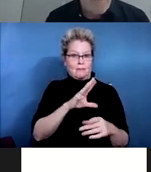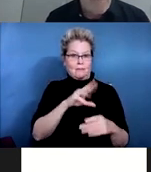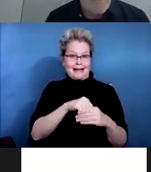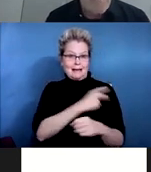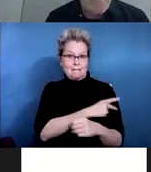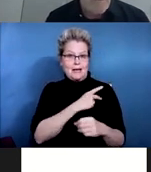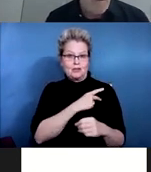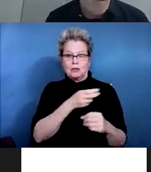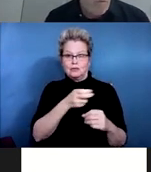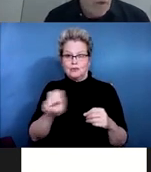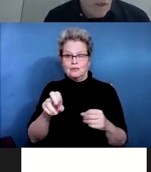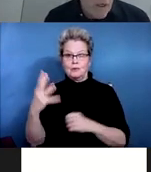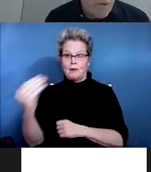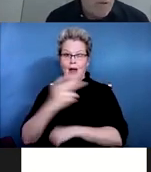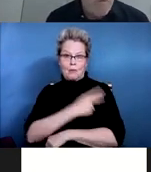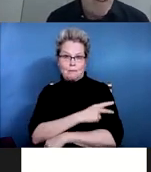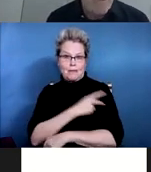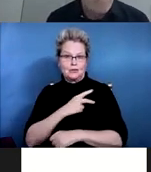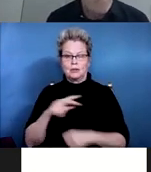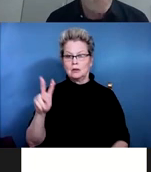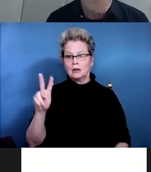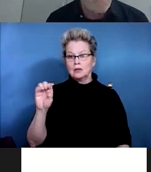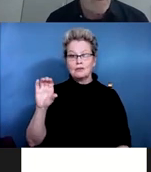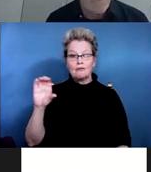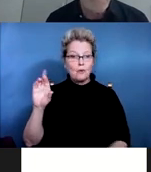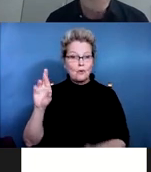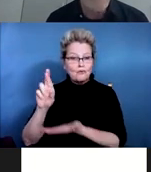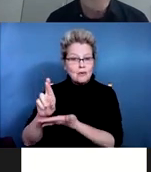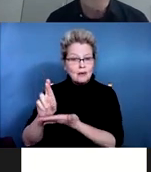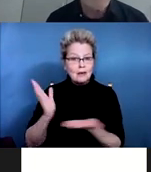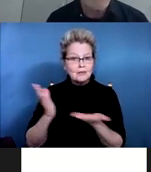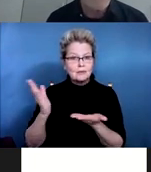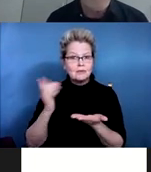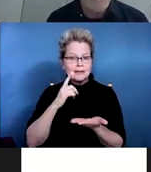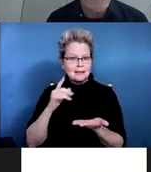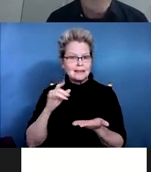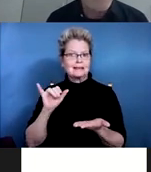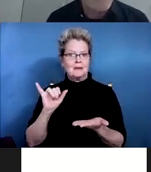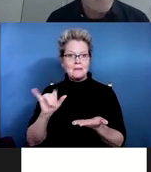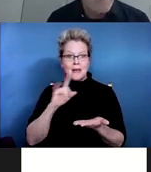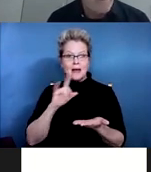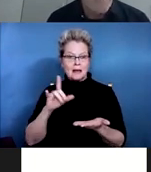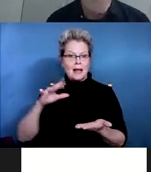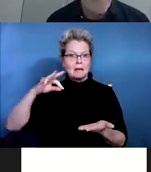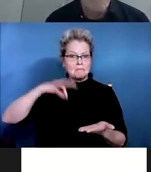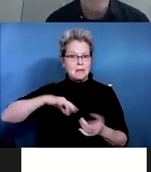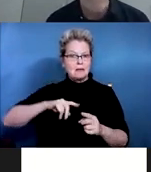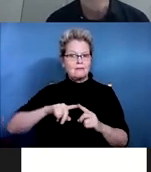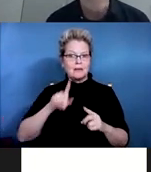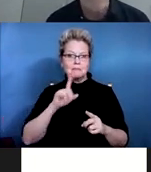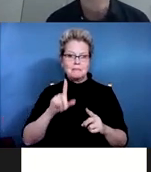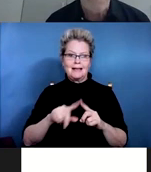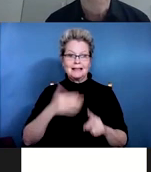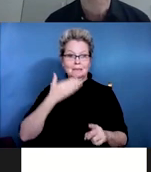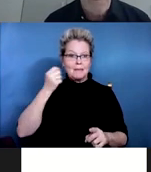services is certainly an option, but it doesn't work as well as the resource facilitator actually being an employee of the